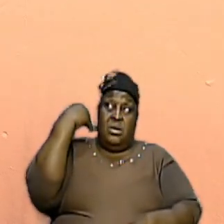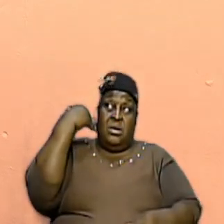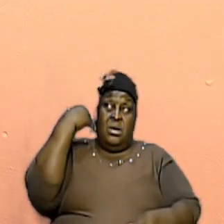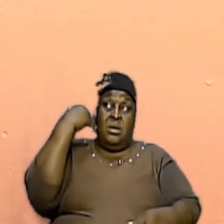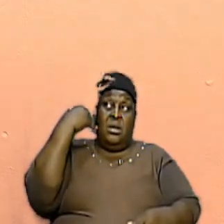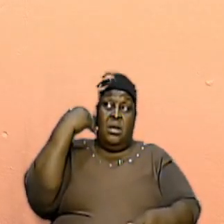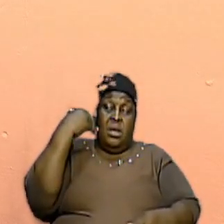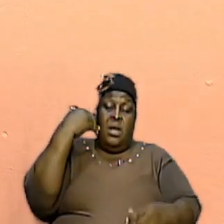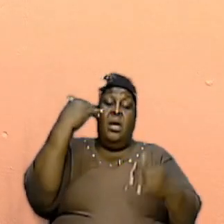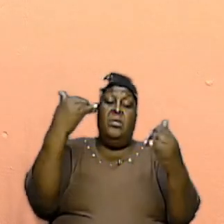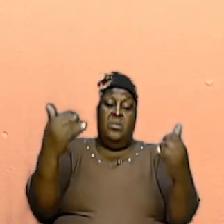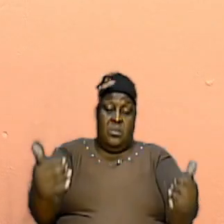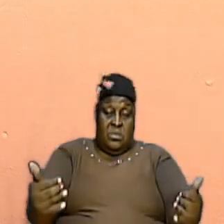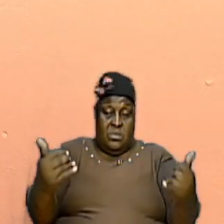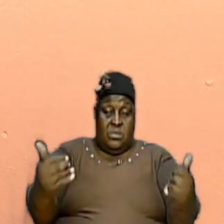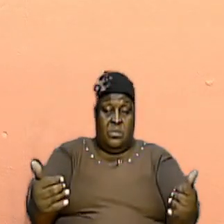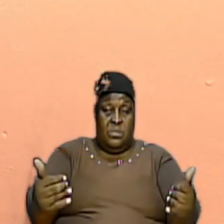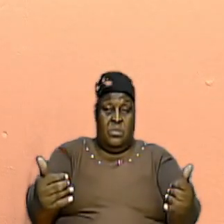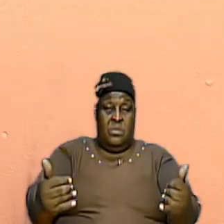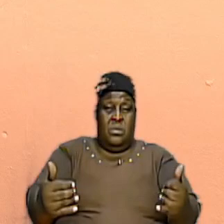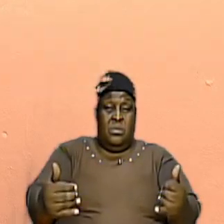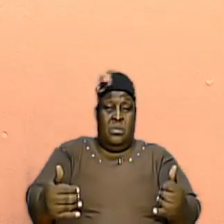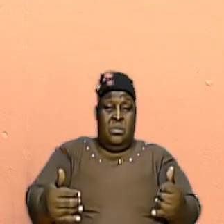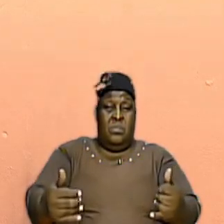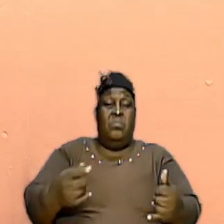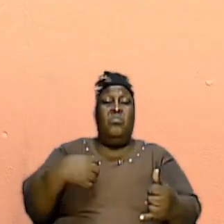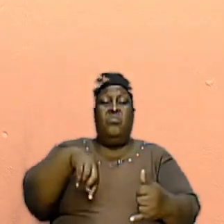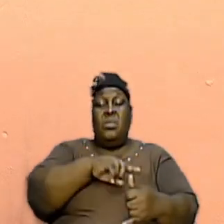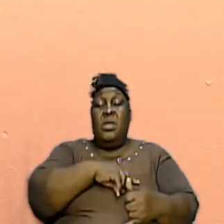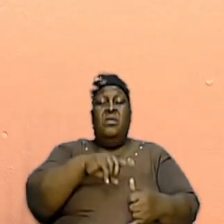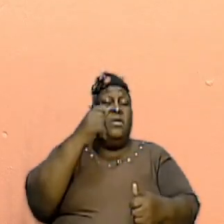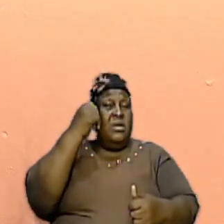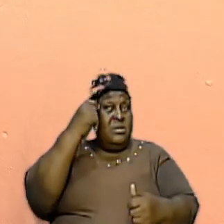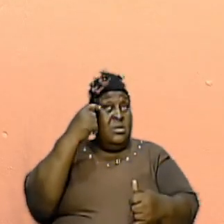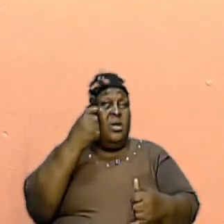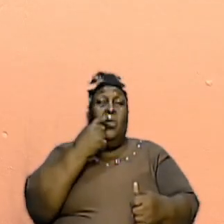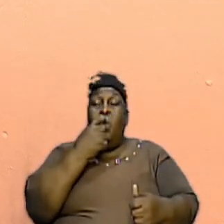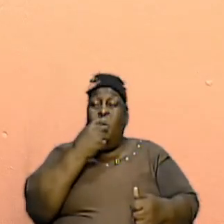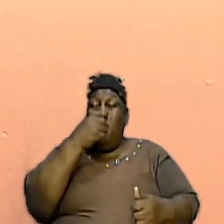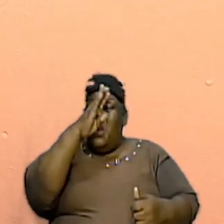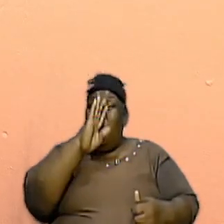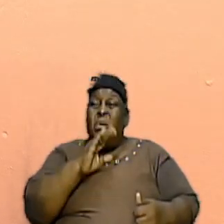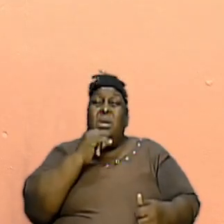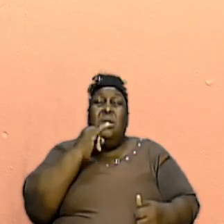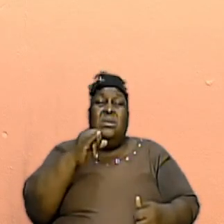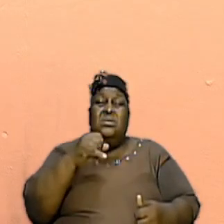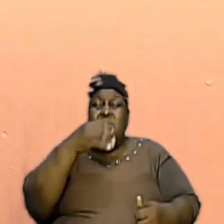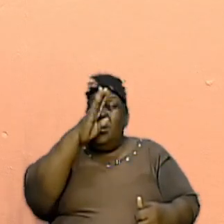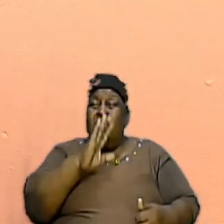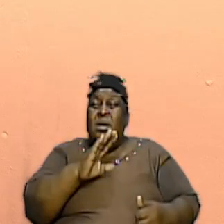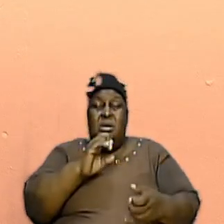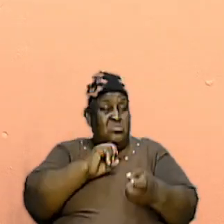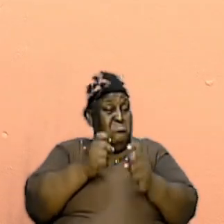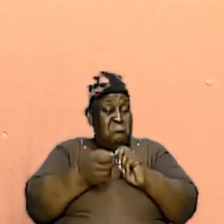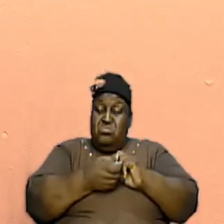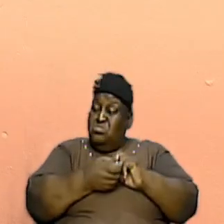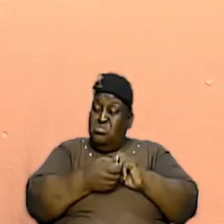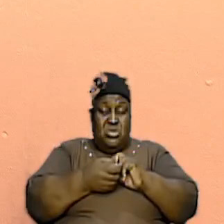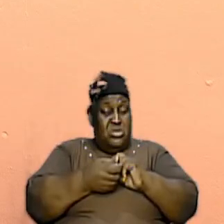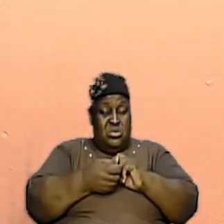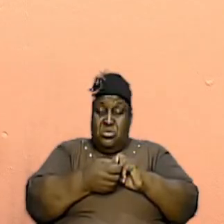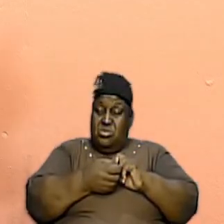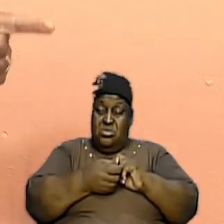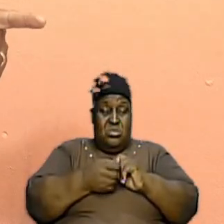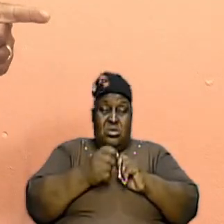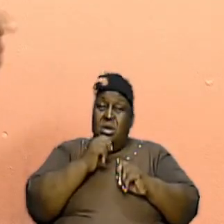It means that if we understand who He is, He is the God that changeth not, yesterday,